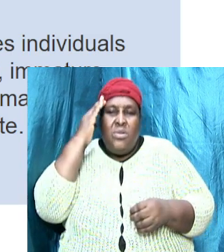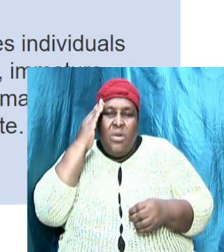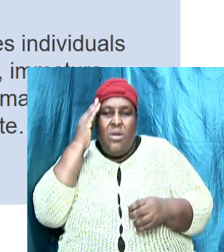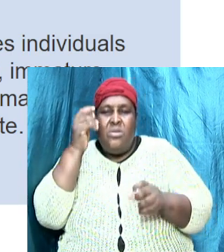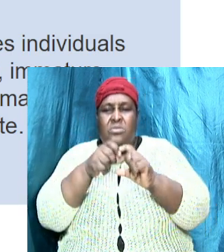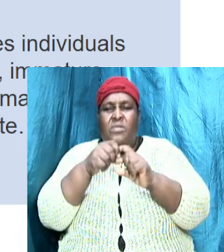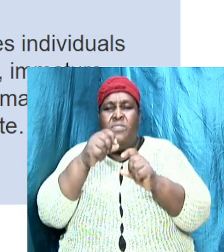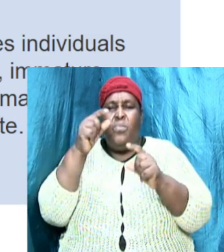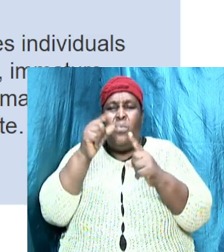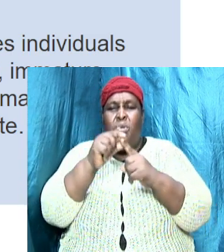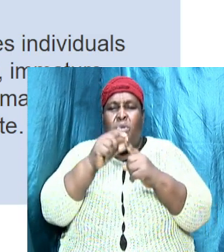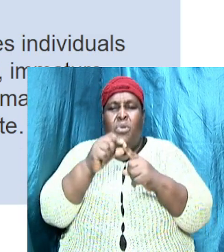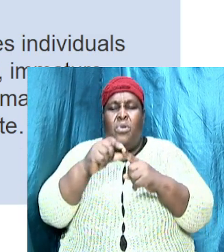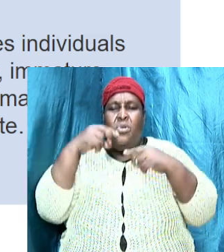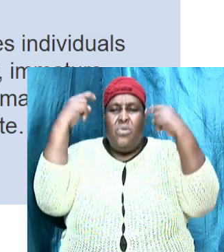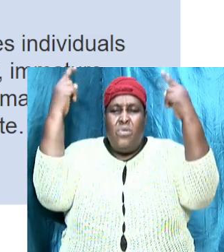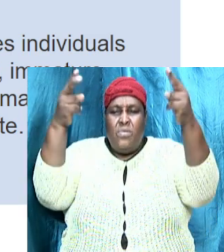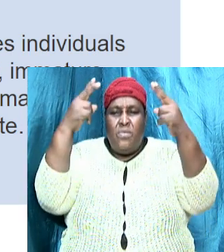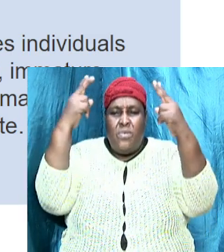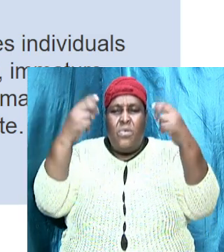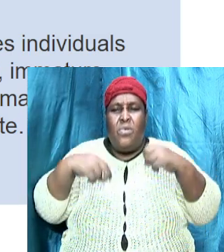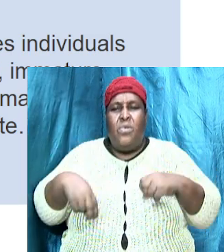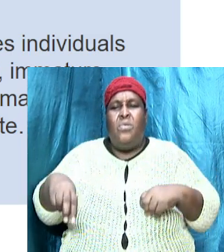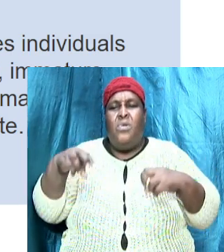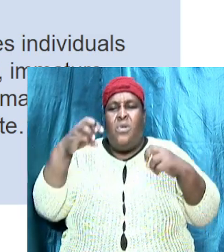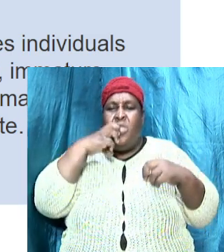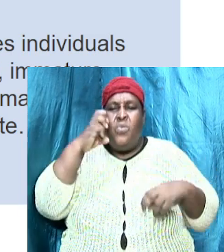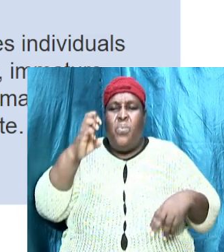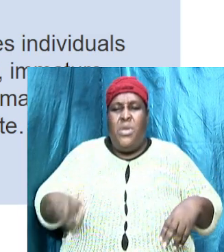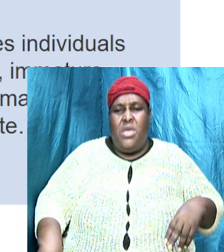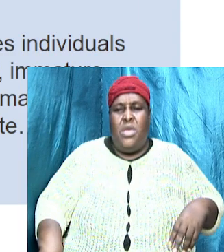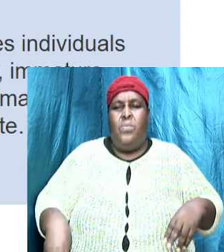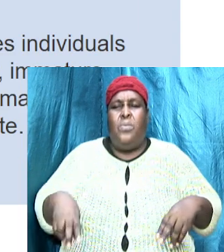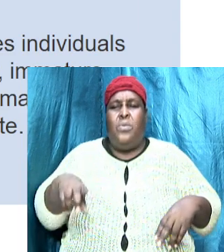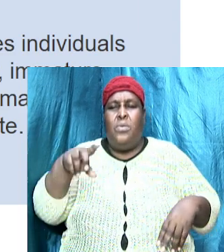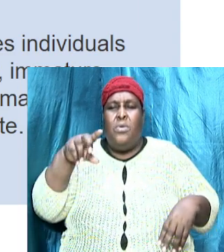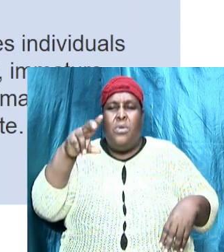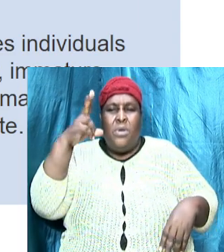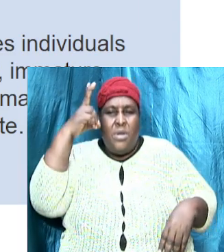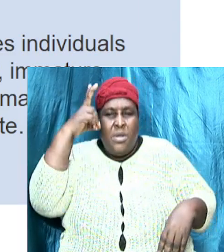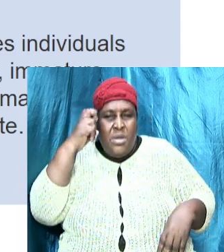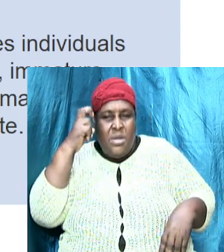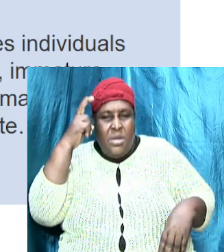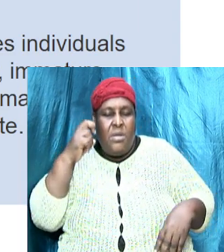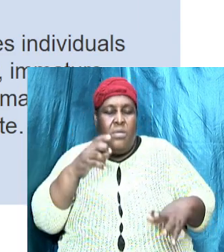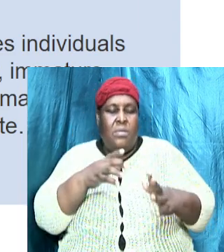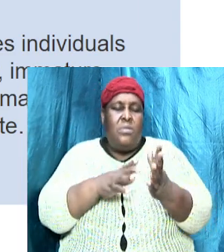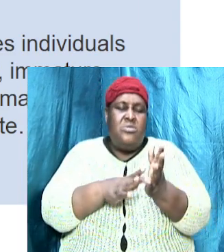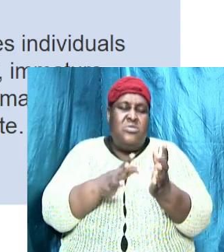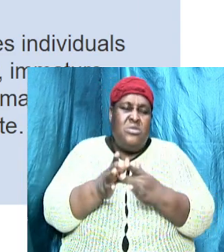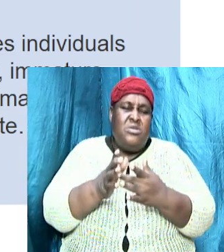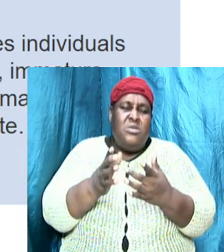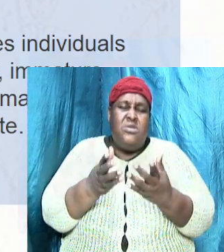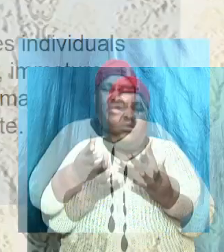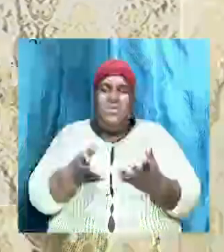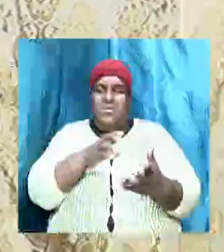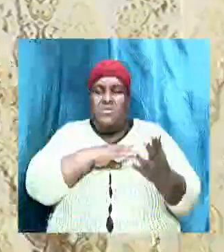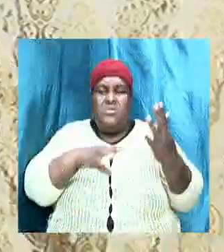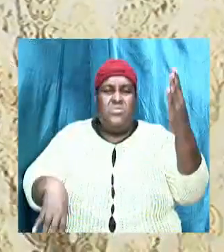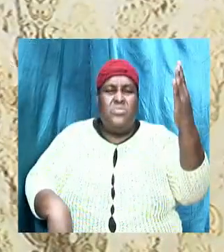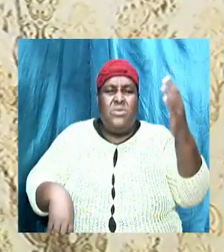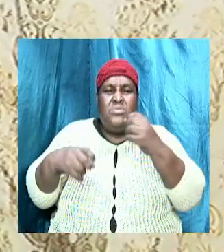word to overcome the wicked one. You know, when Jesus Christ was tempted by the adversary,